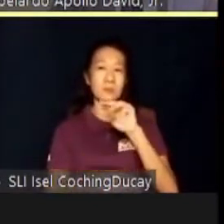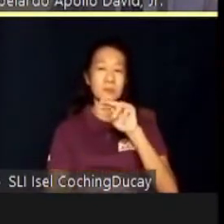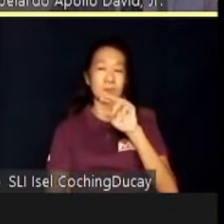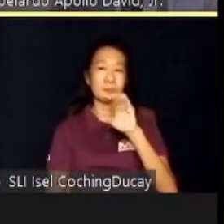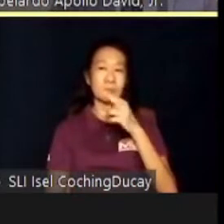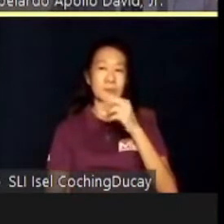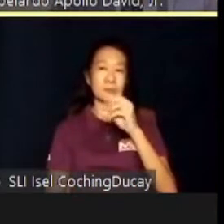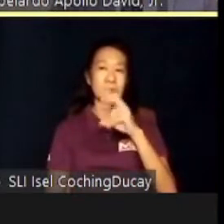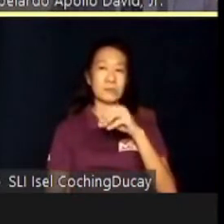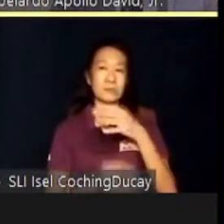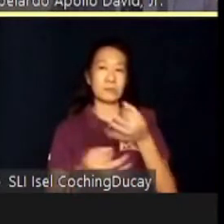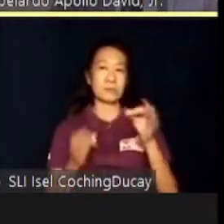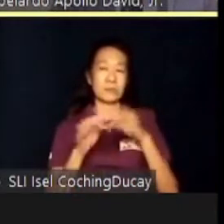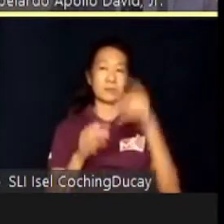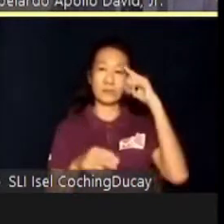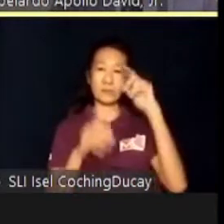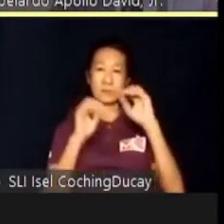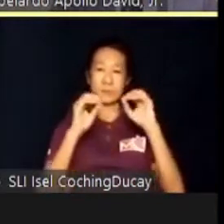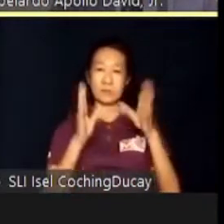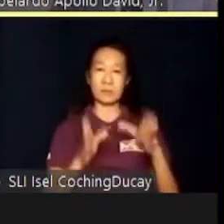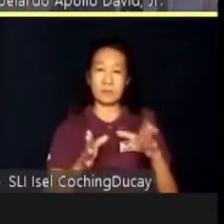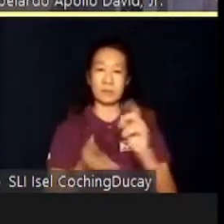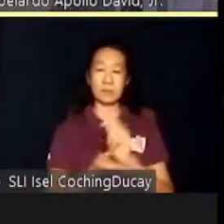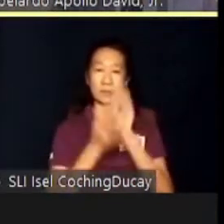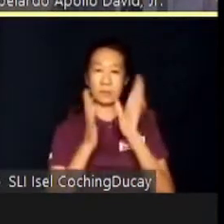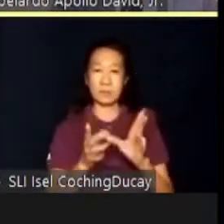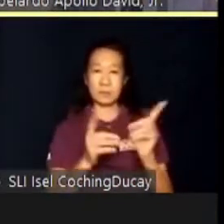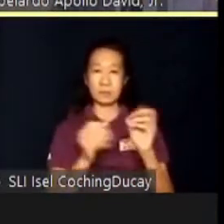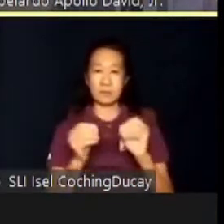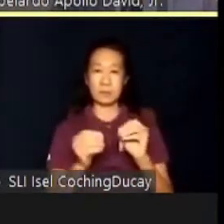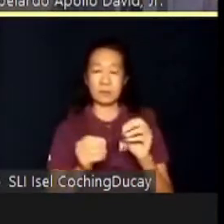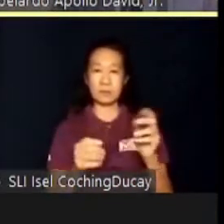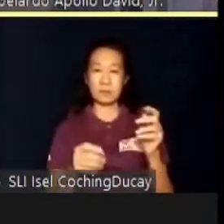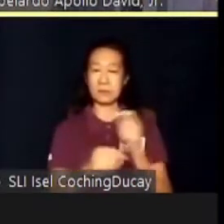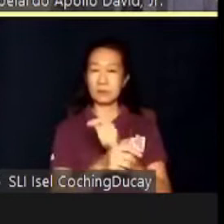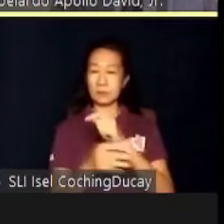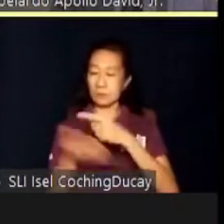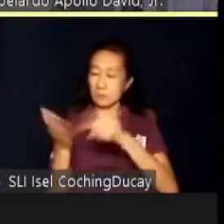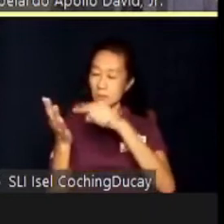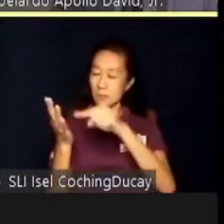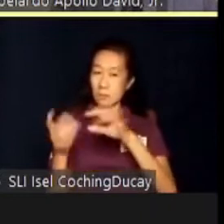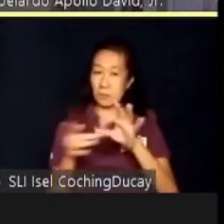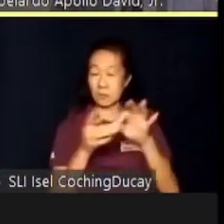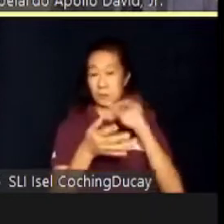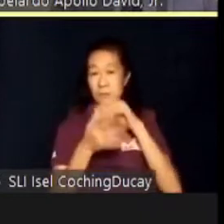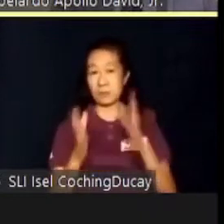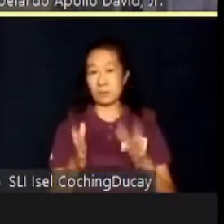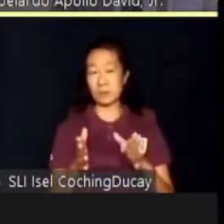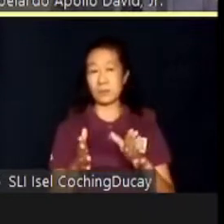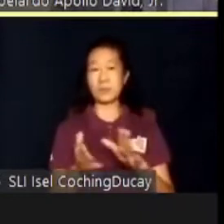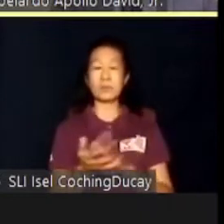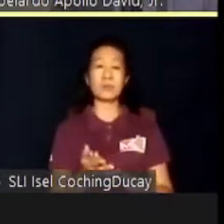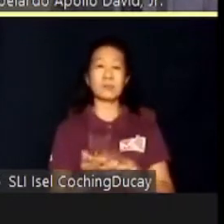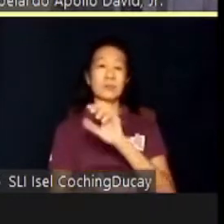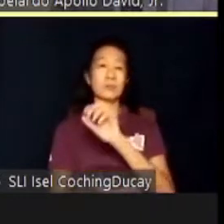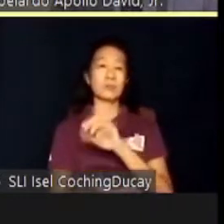essential for teachers and therapists to conduct regular check-ins, especially on the students who are learning asynchronously.